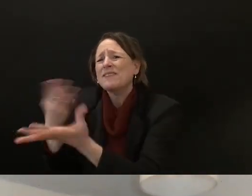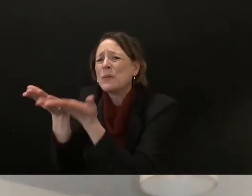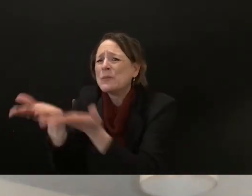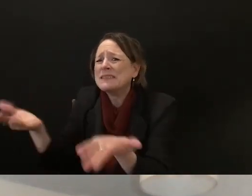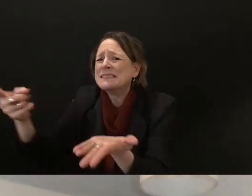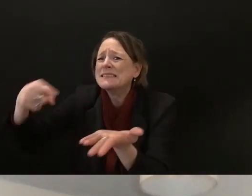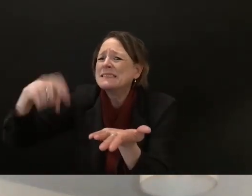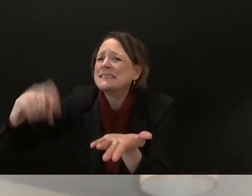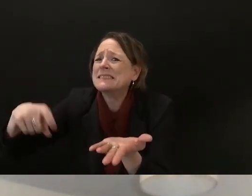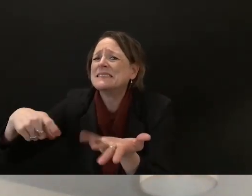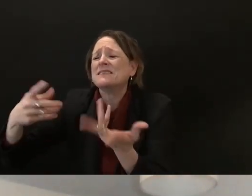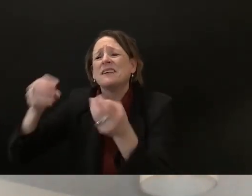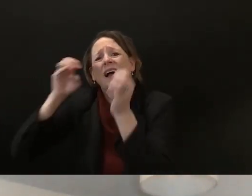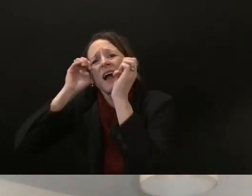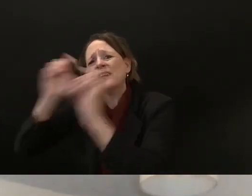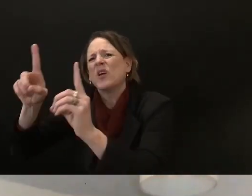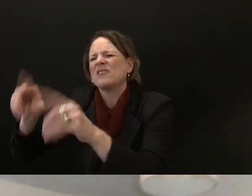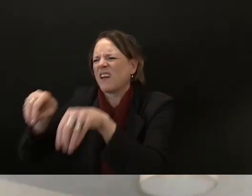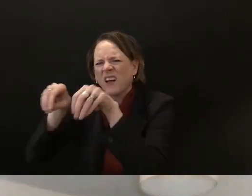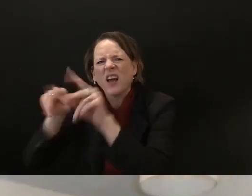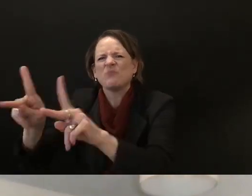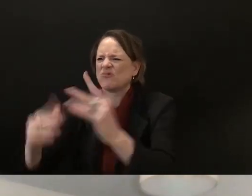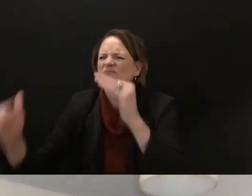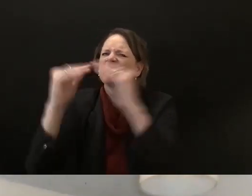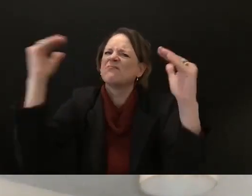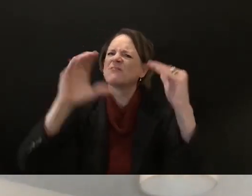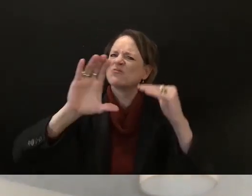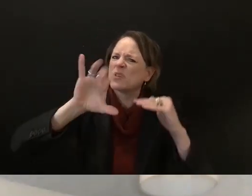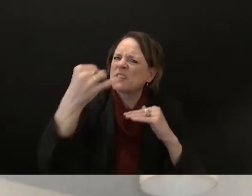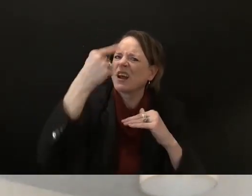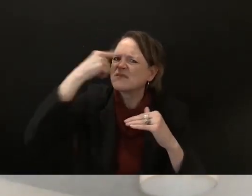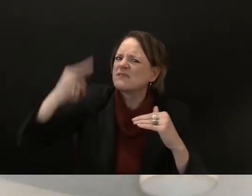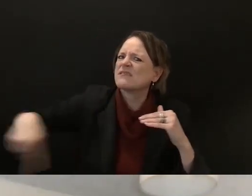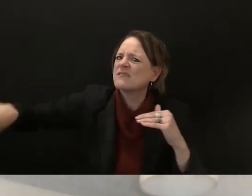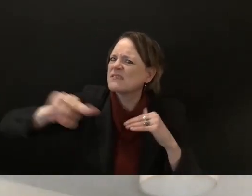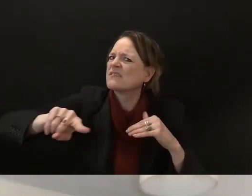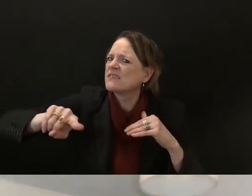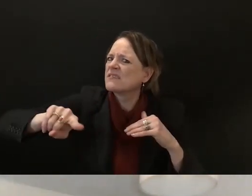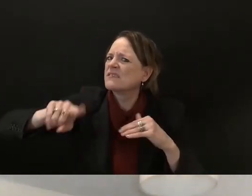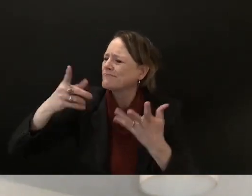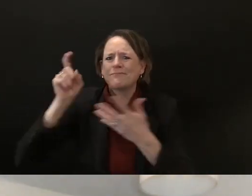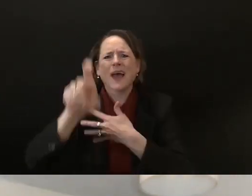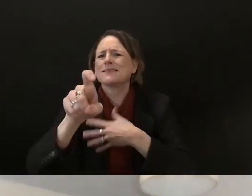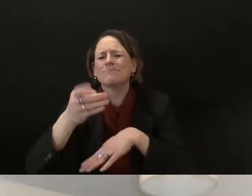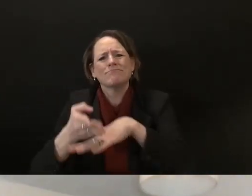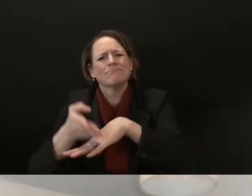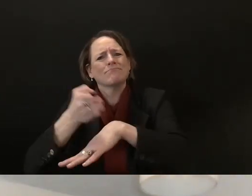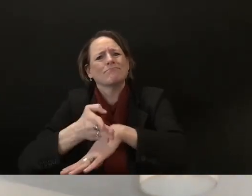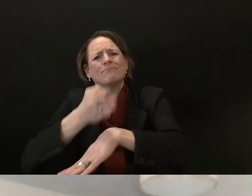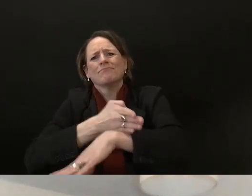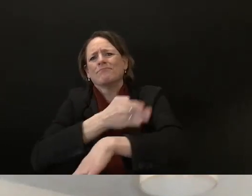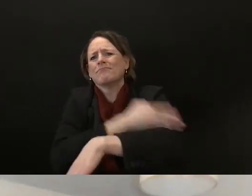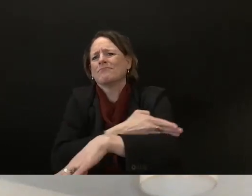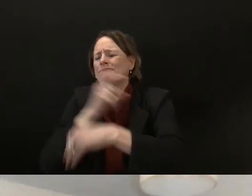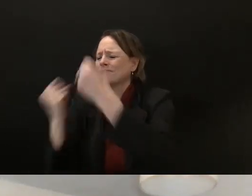criminal justice reform um and you know you know you know eliminating cash bail bonds and uh raising